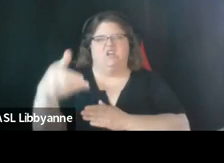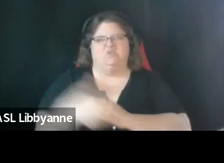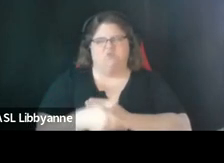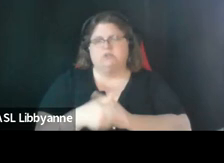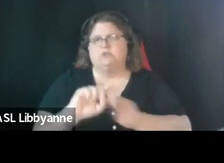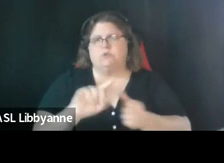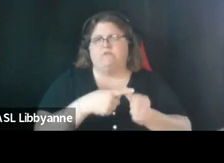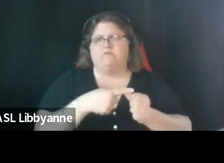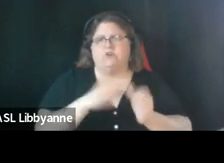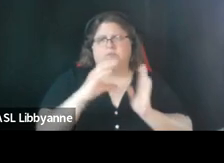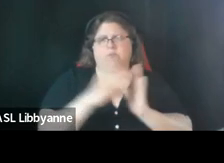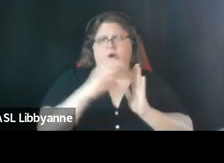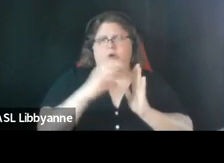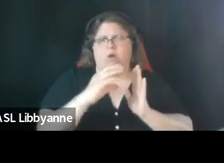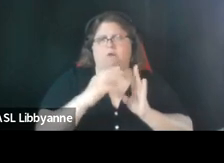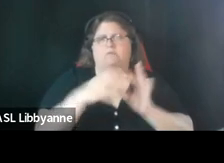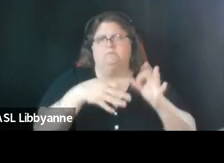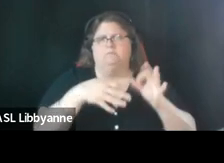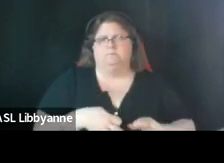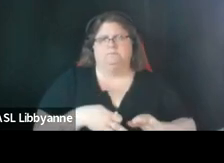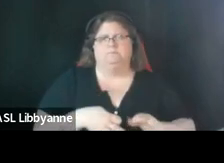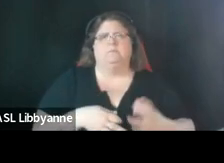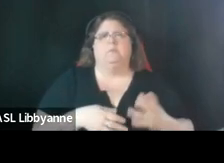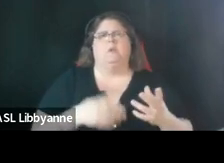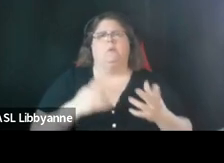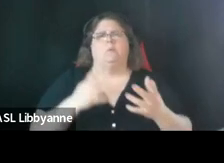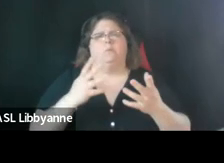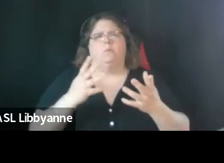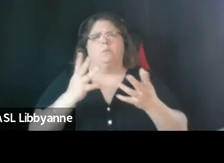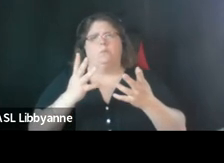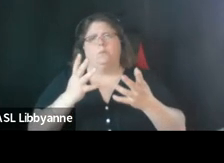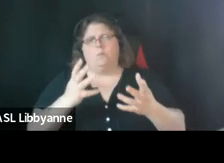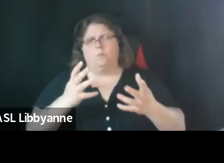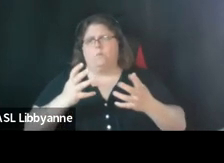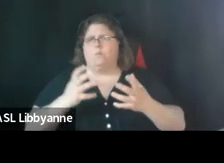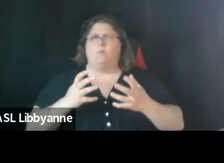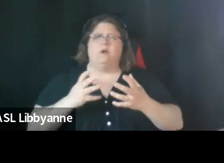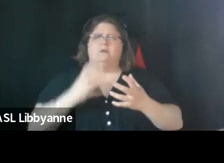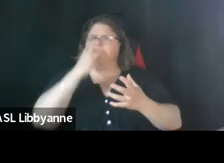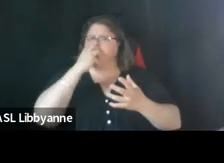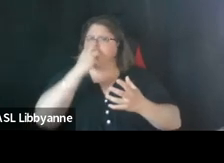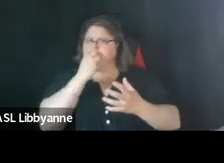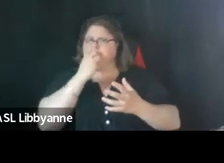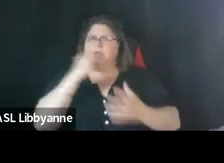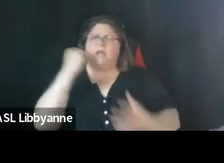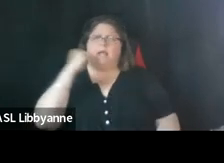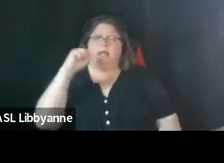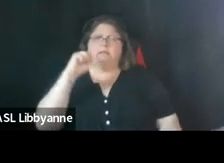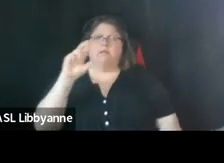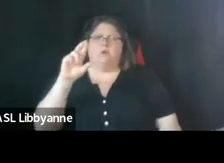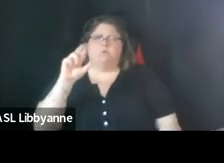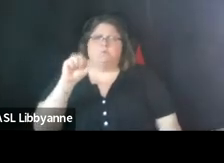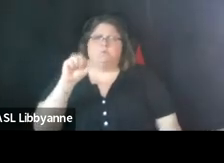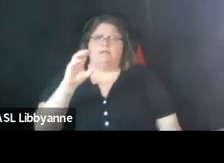really talks about the embracing of an anti of anti-racism as an organizational imperative